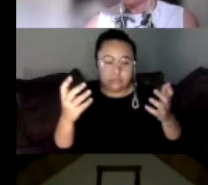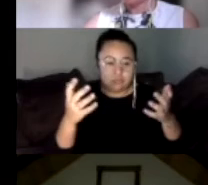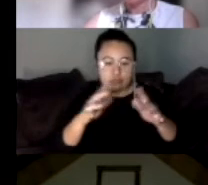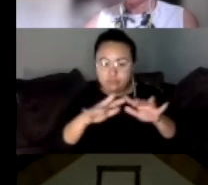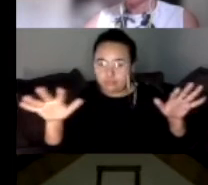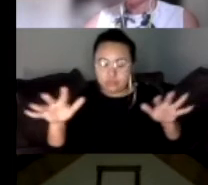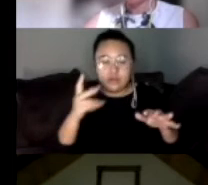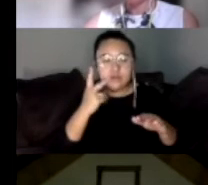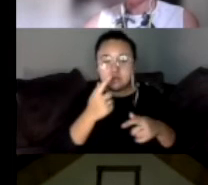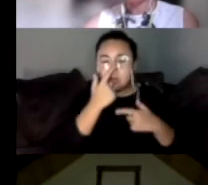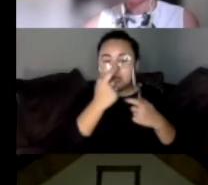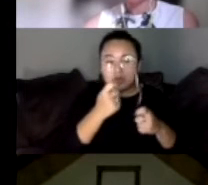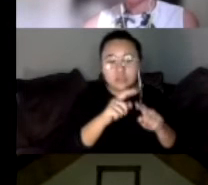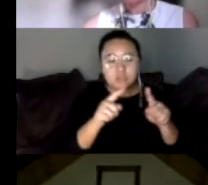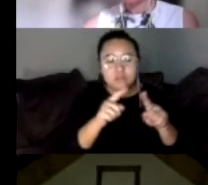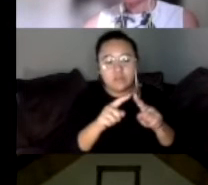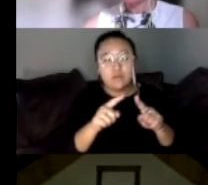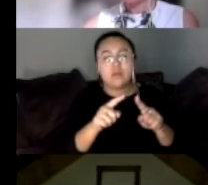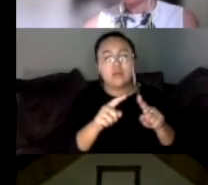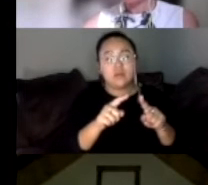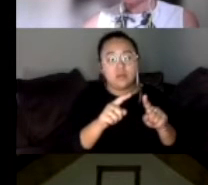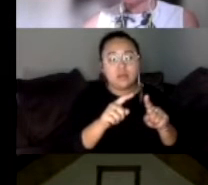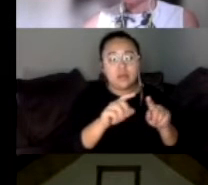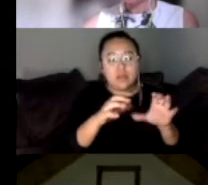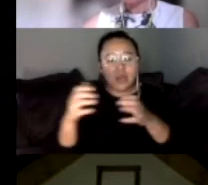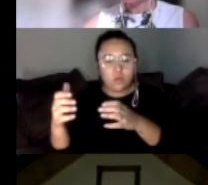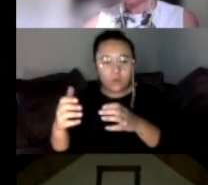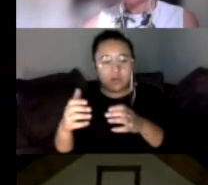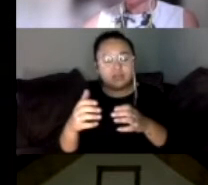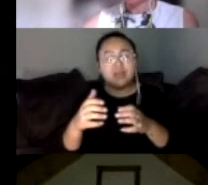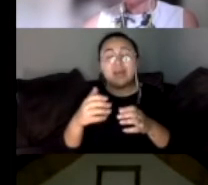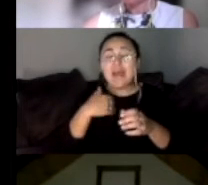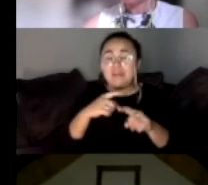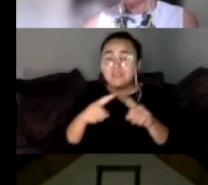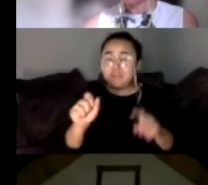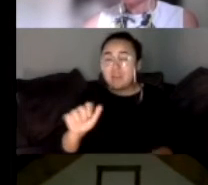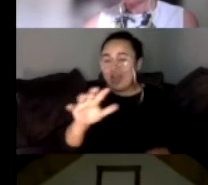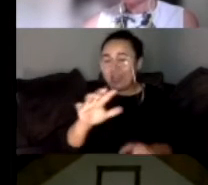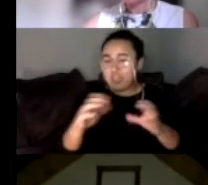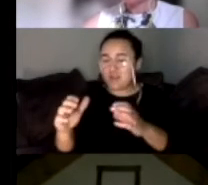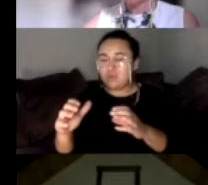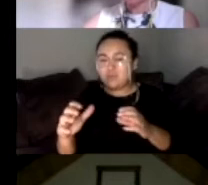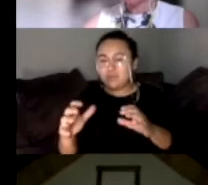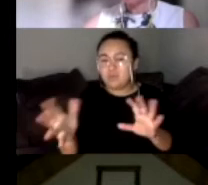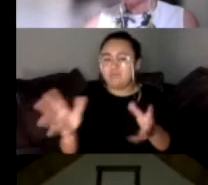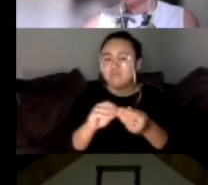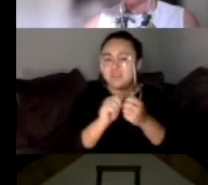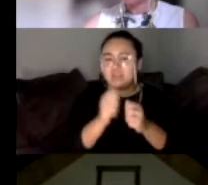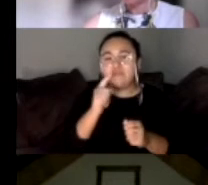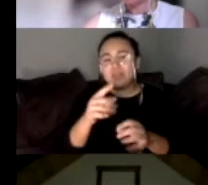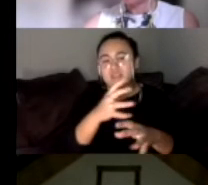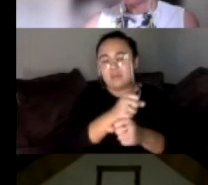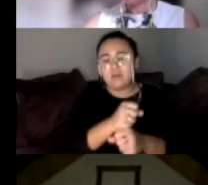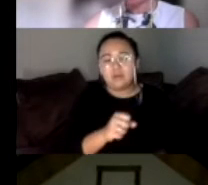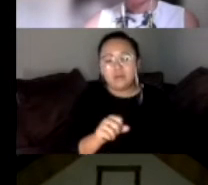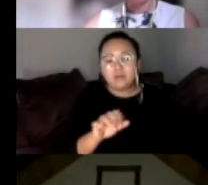the Asian categories. We had a number of Asian categories. We put them together for this summary. 51% said, yes,